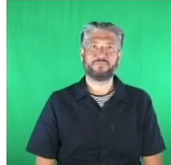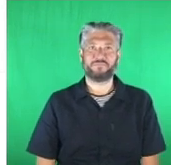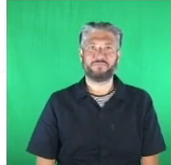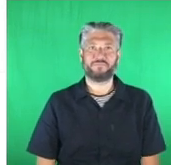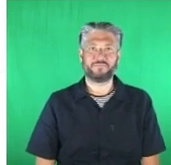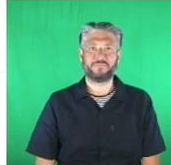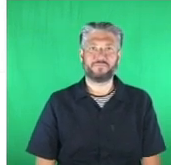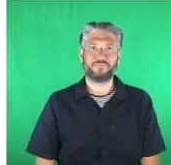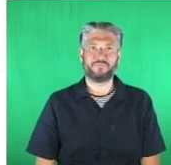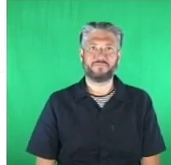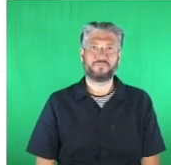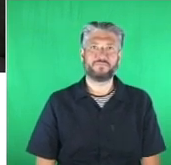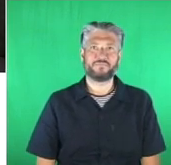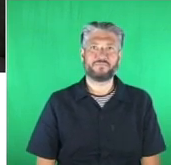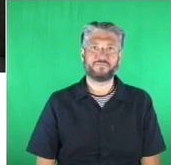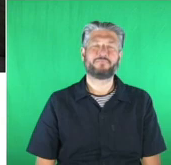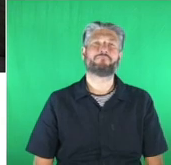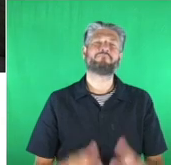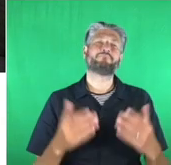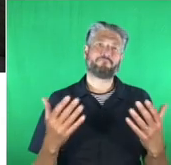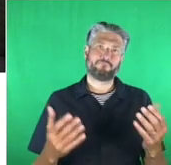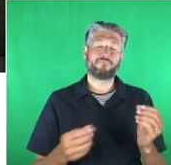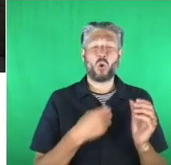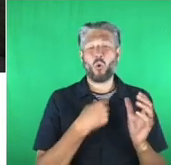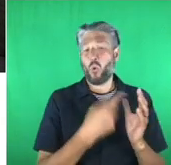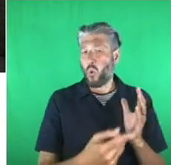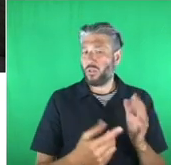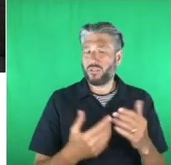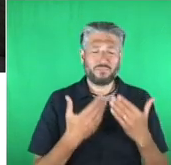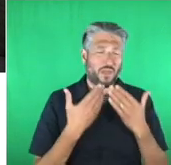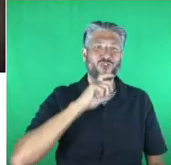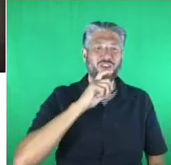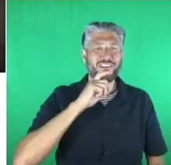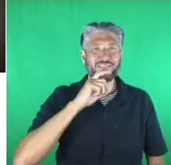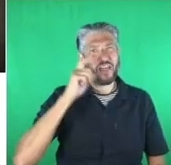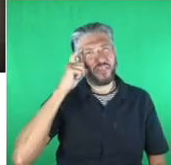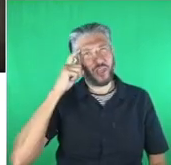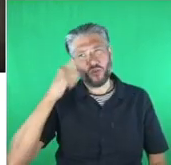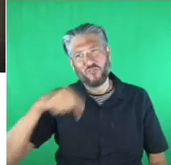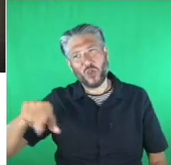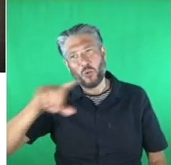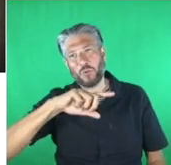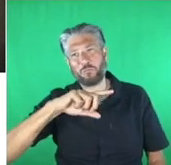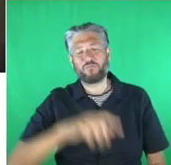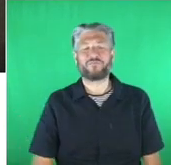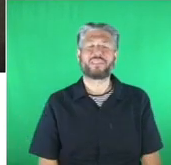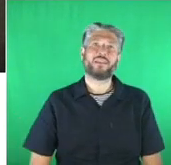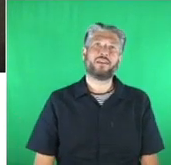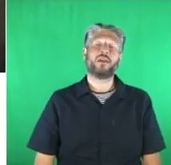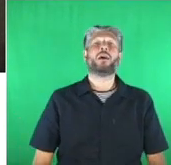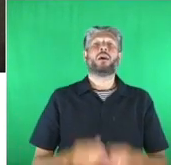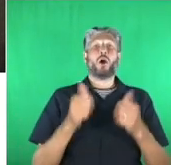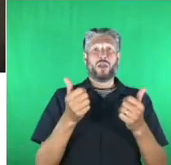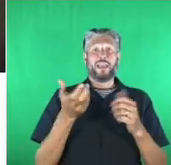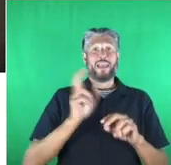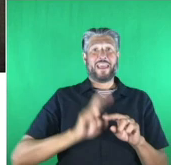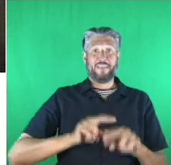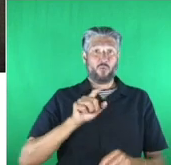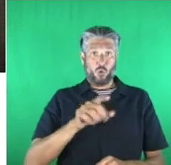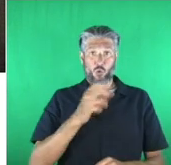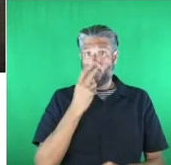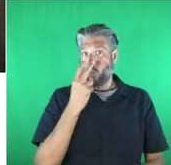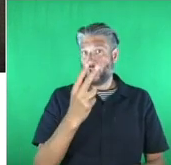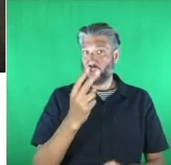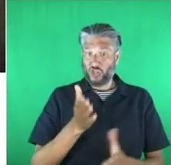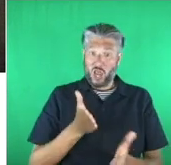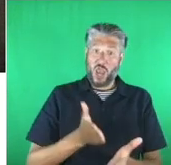Lenovo, Microsoft and Recite Me. Thank you so much for making this work. So if you're watching this live, please don't forget you're invited to join us